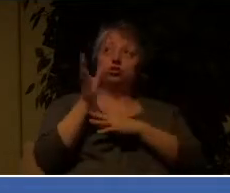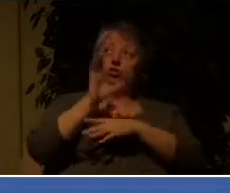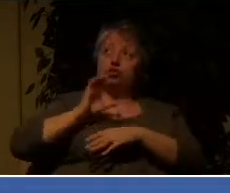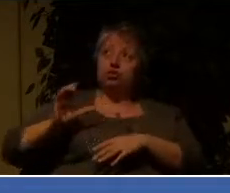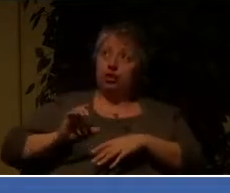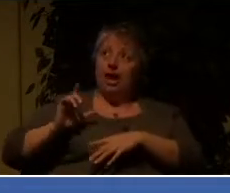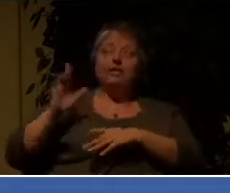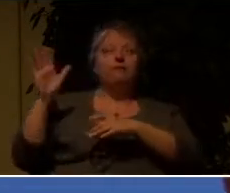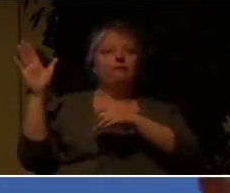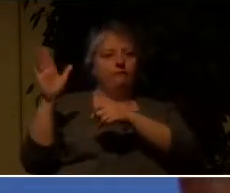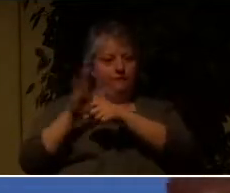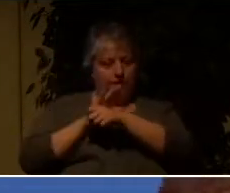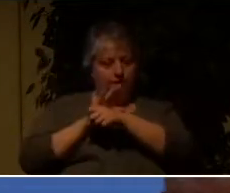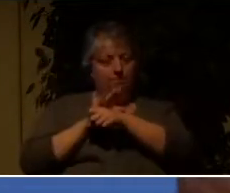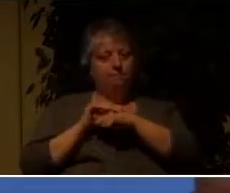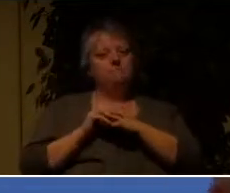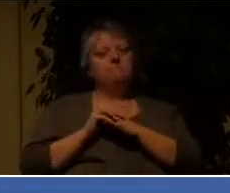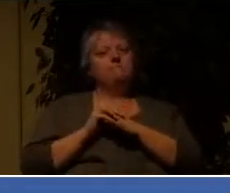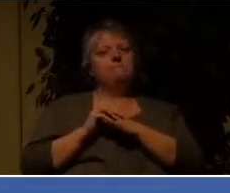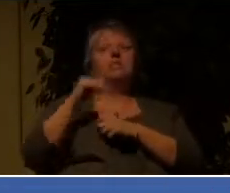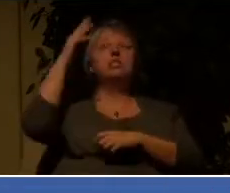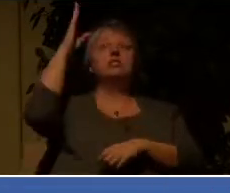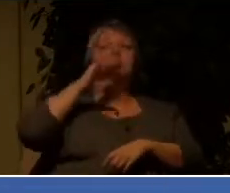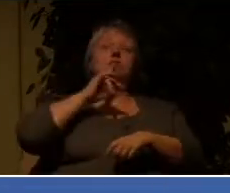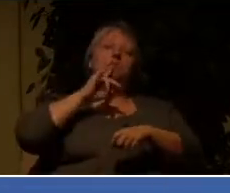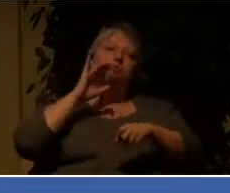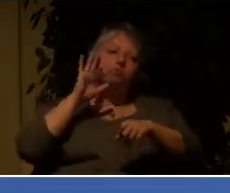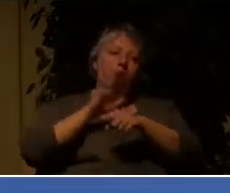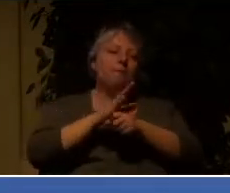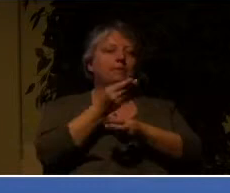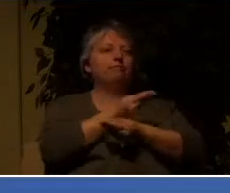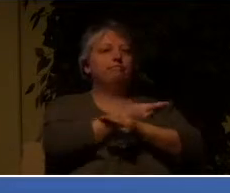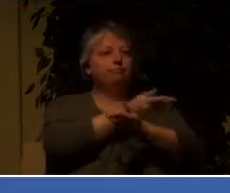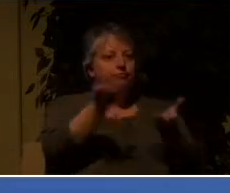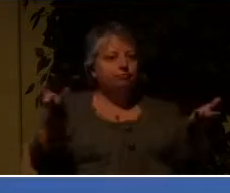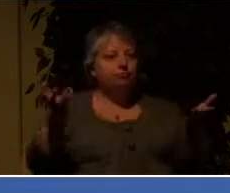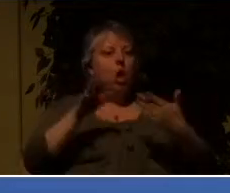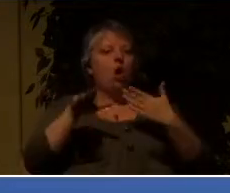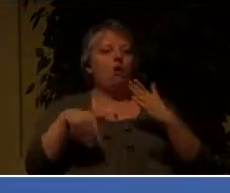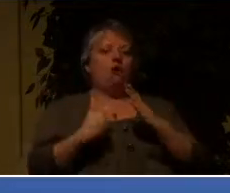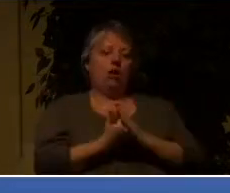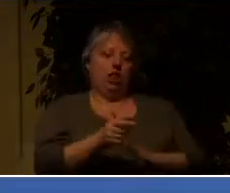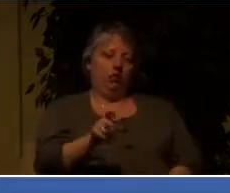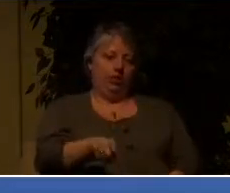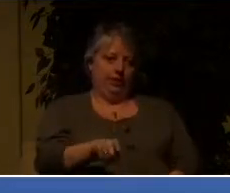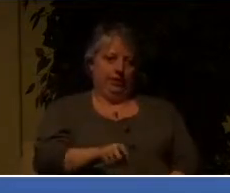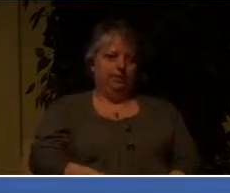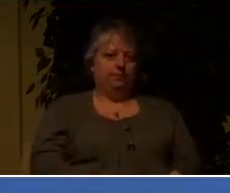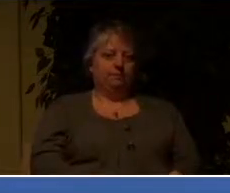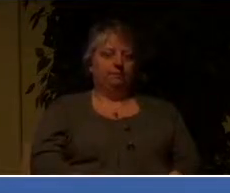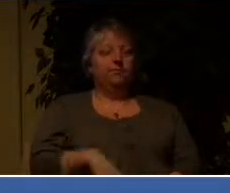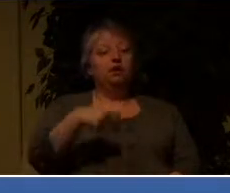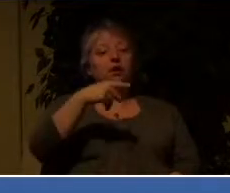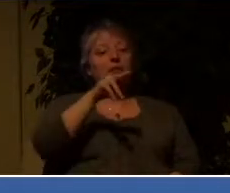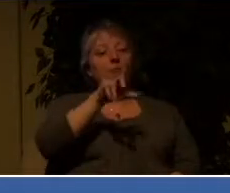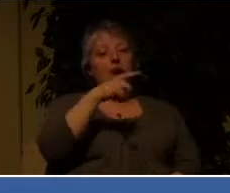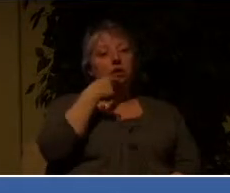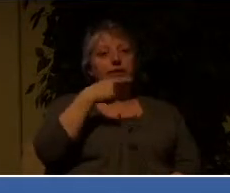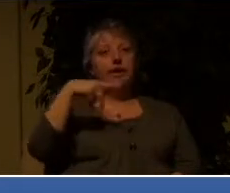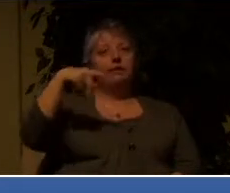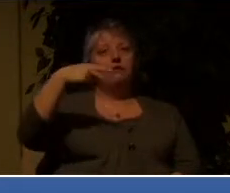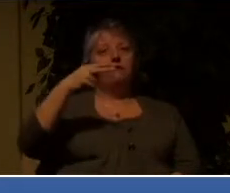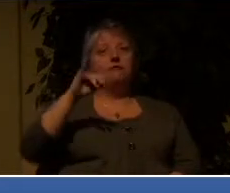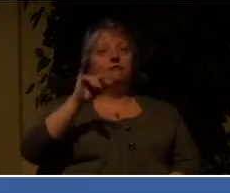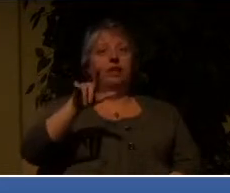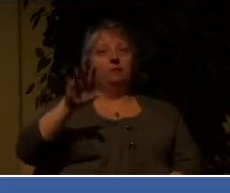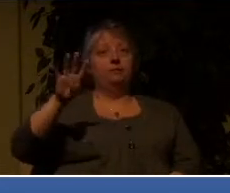God promises to supply all our needs. Paul puts it this way, Philippians 419, my